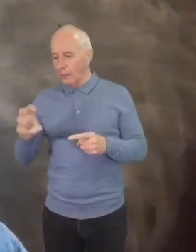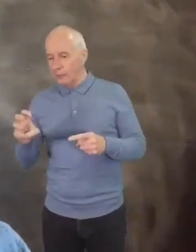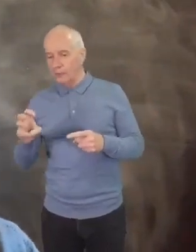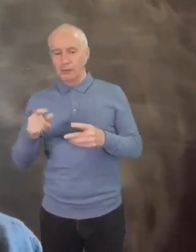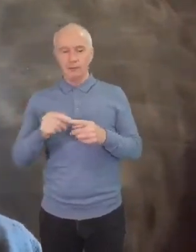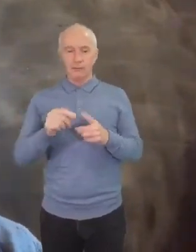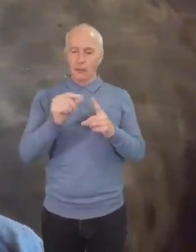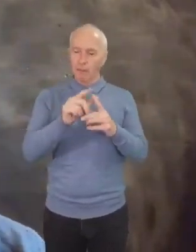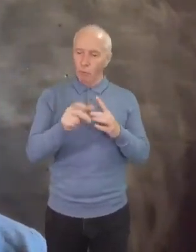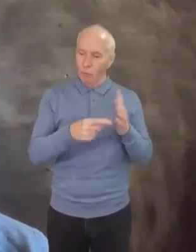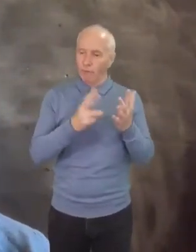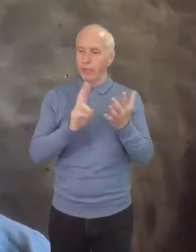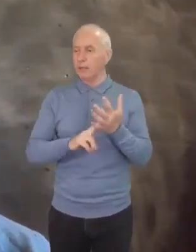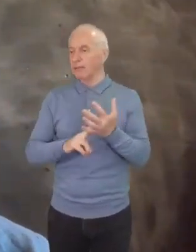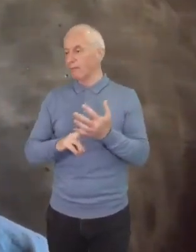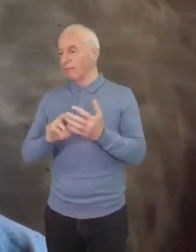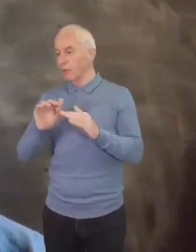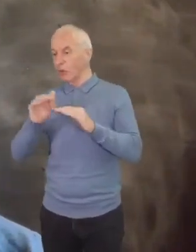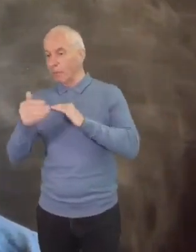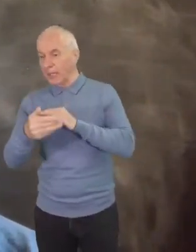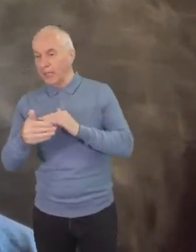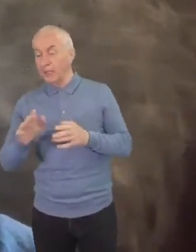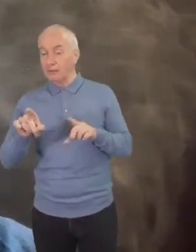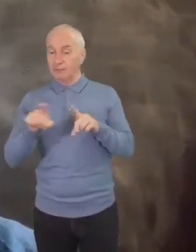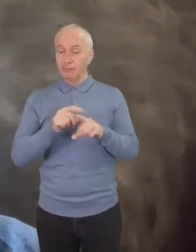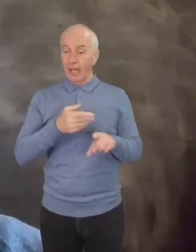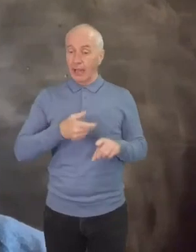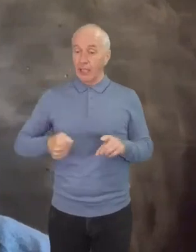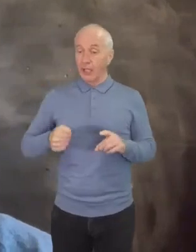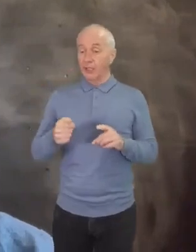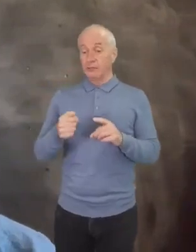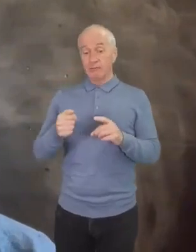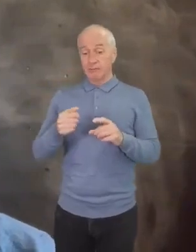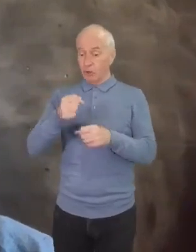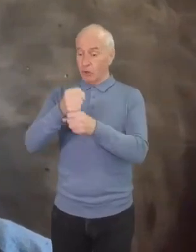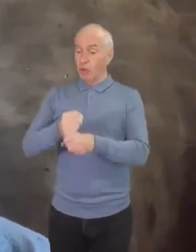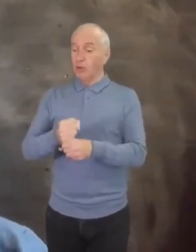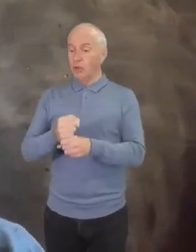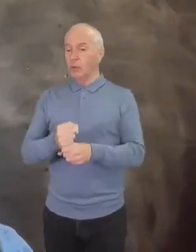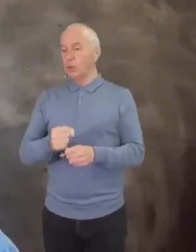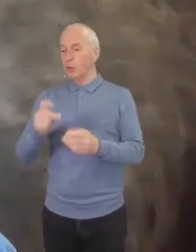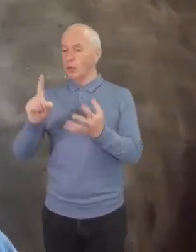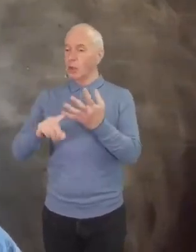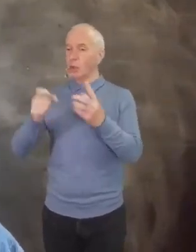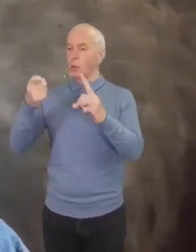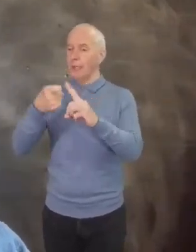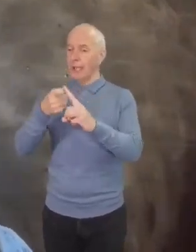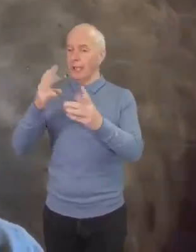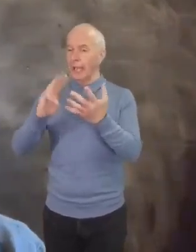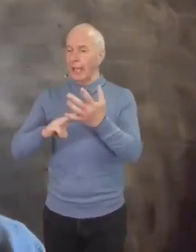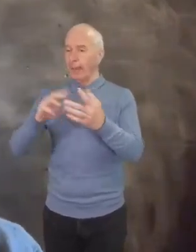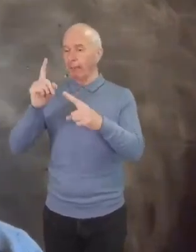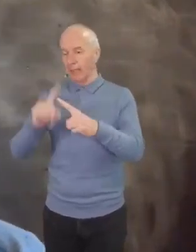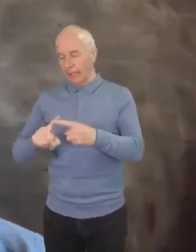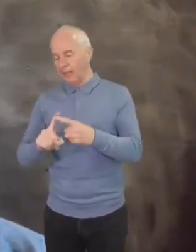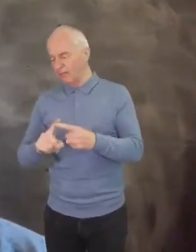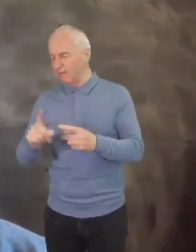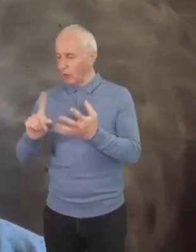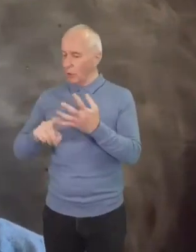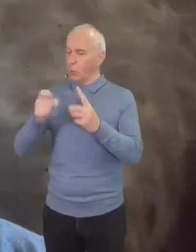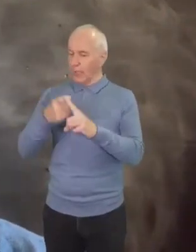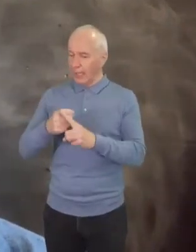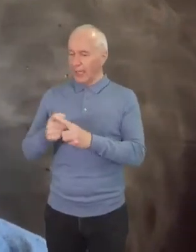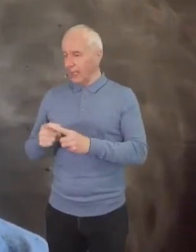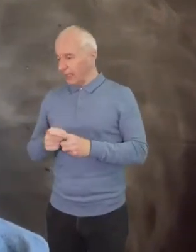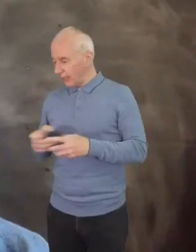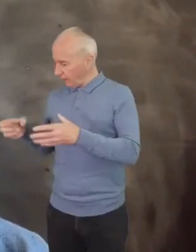that can be good. And the Anglican church also uses the term UKME, or UK minority ethnic, which is an attempt to